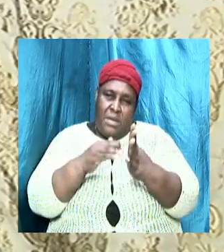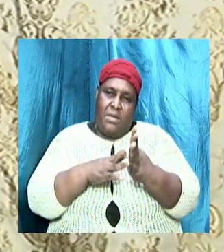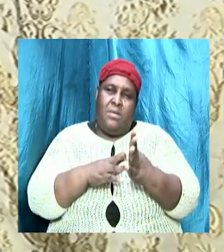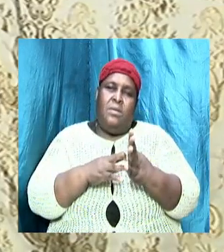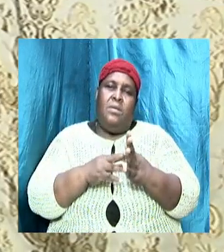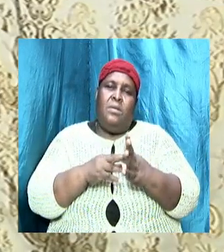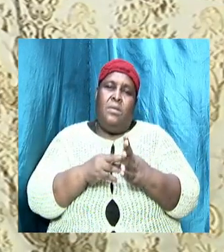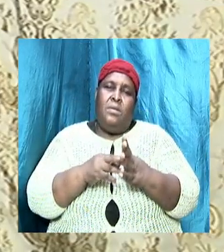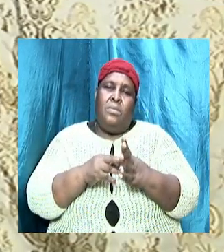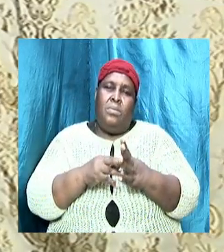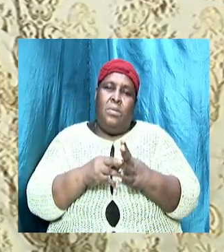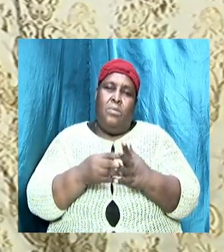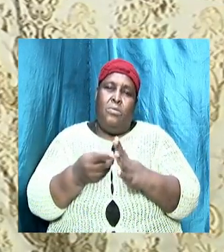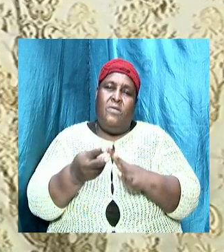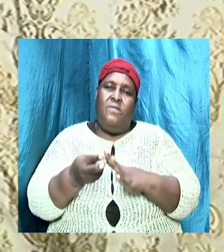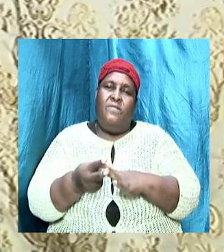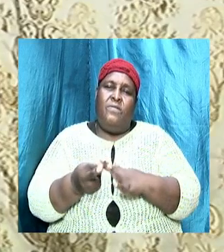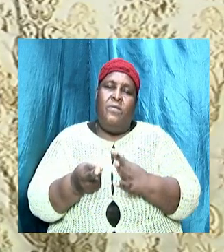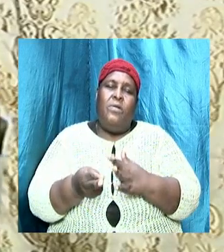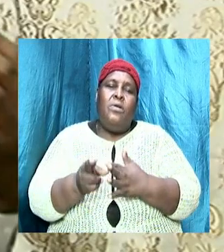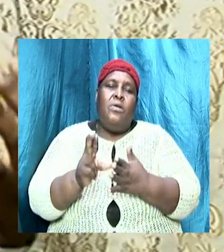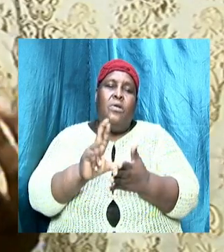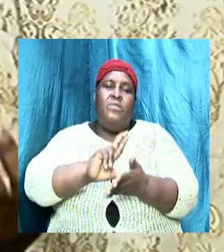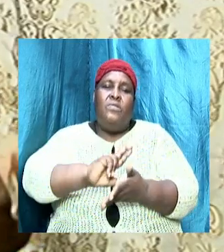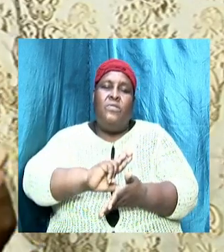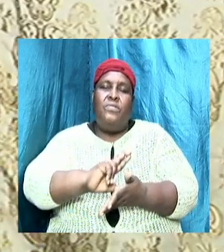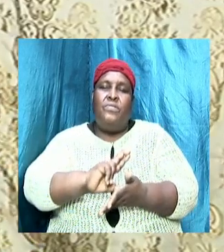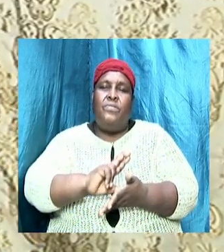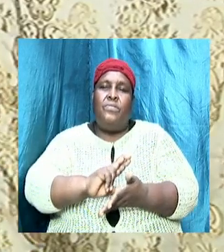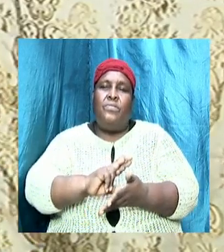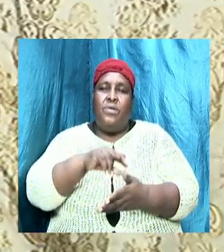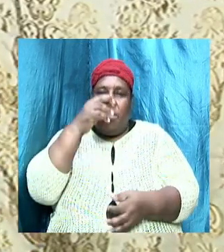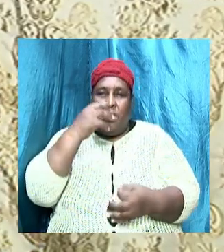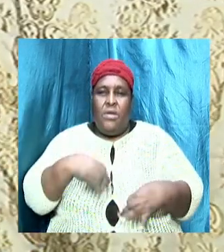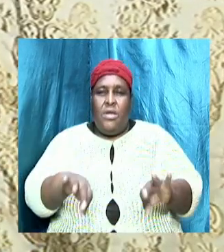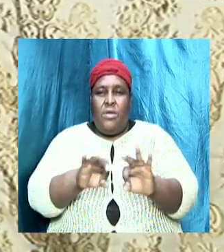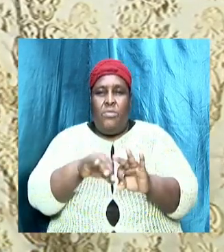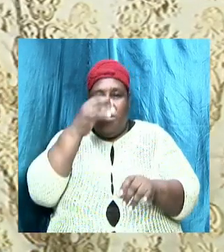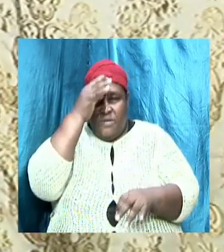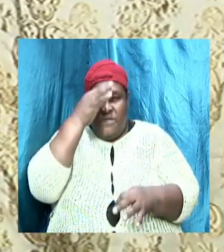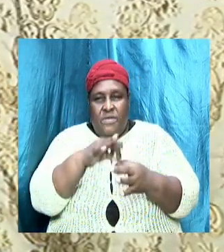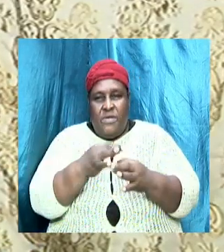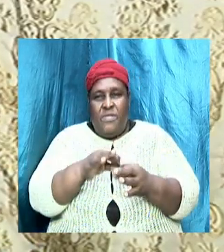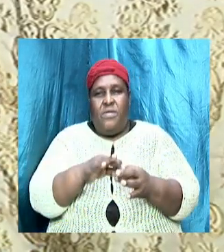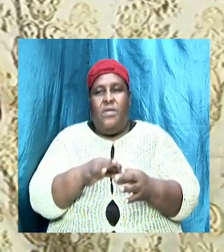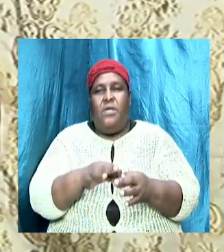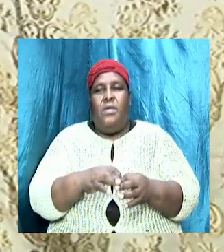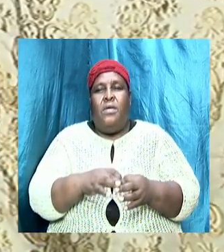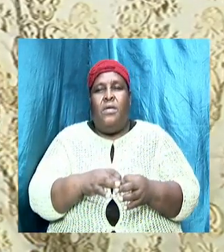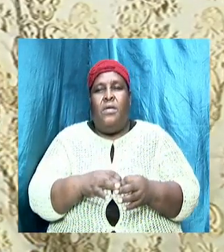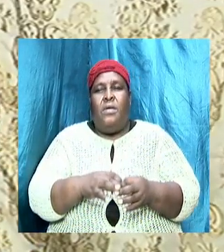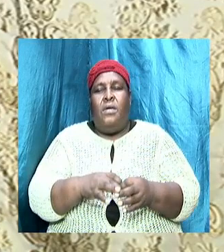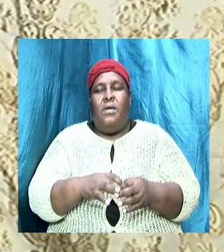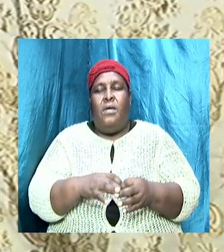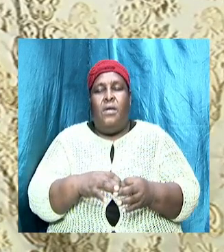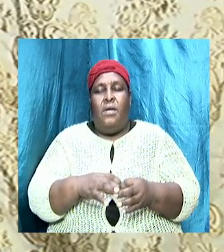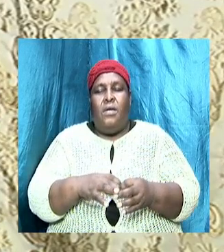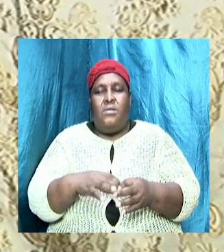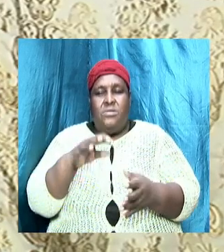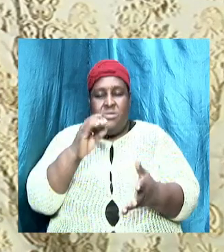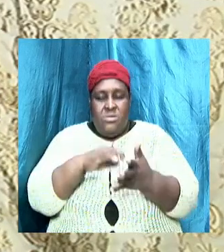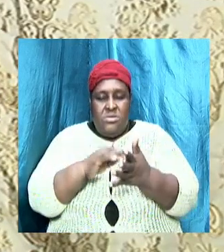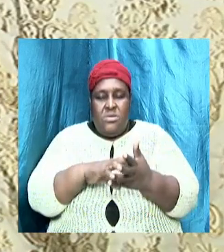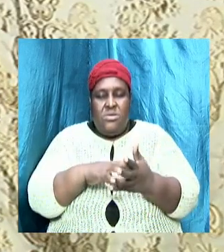talk about faith and the importance of faith in our salvation and then we look at the whole aspect of sin because